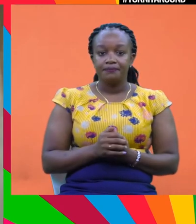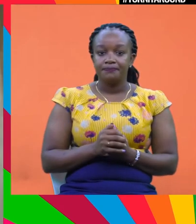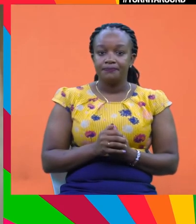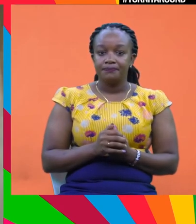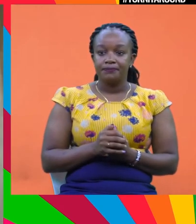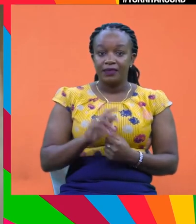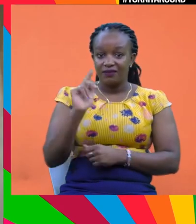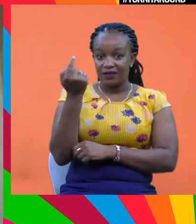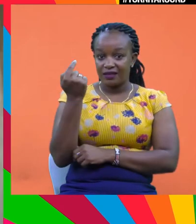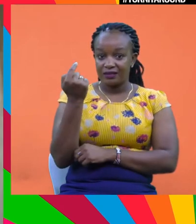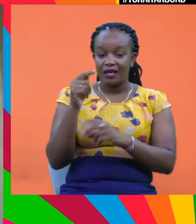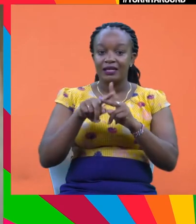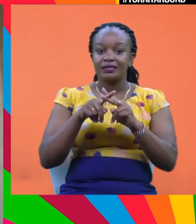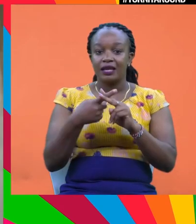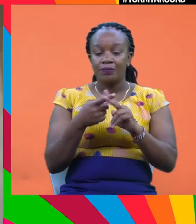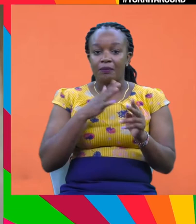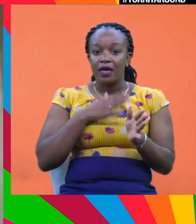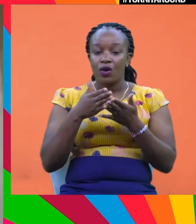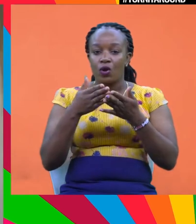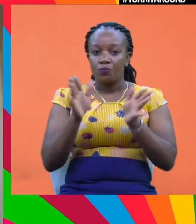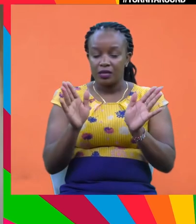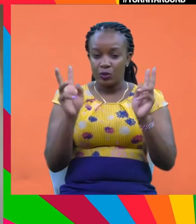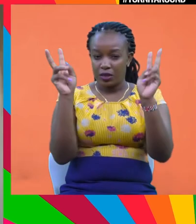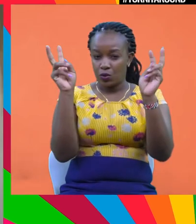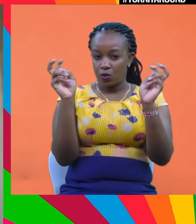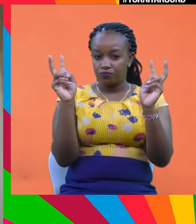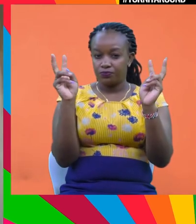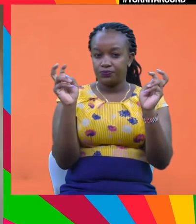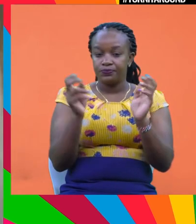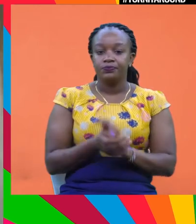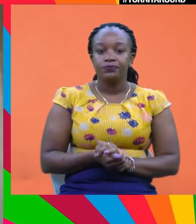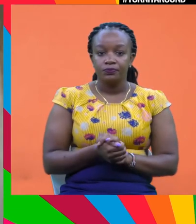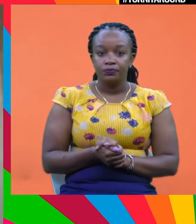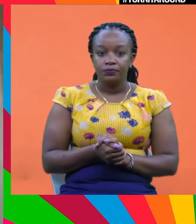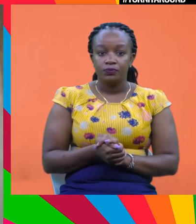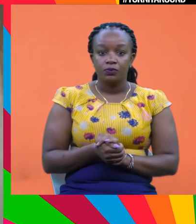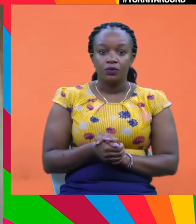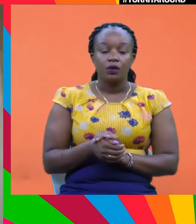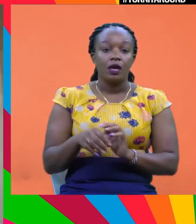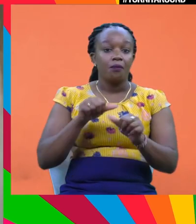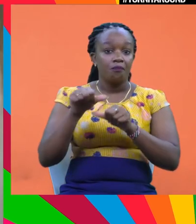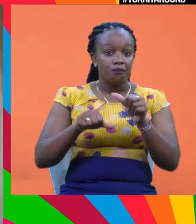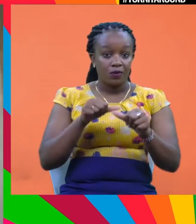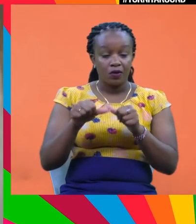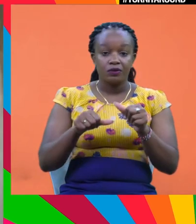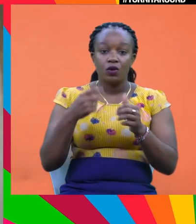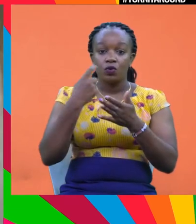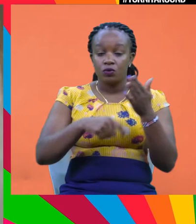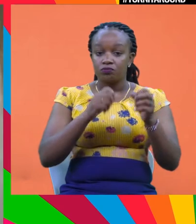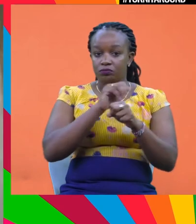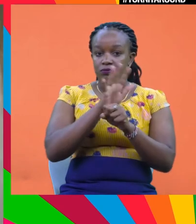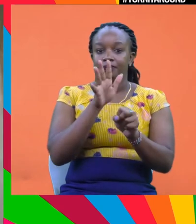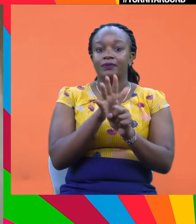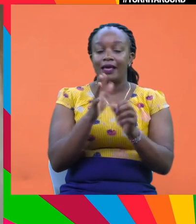First of all, I want to start my opening with this topic. The disruption caused by the COVID-19 has